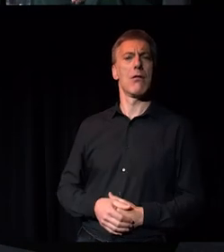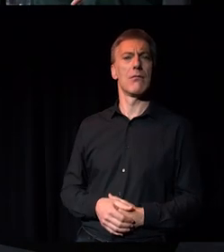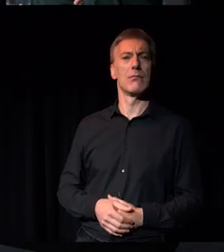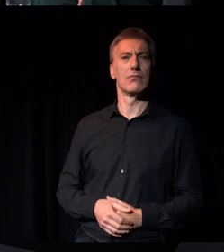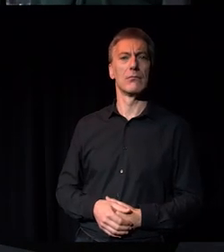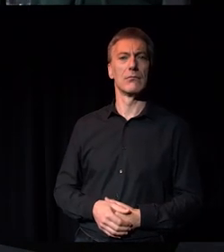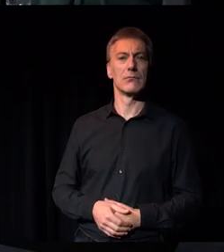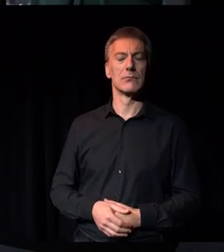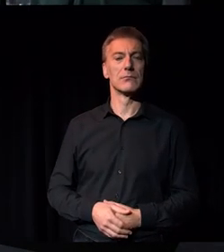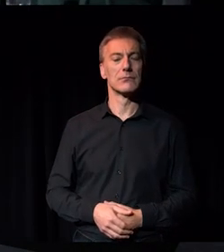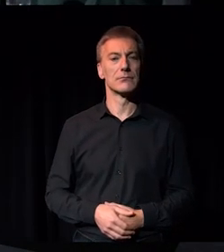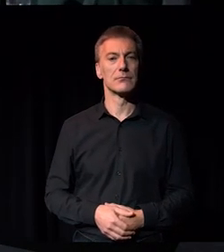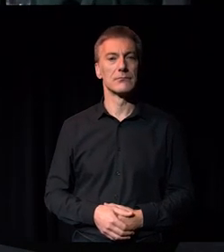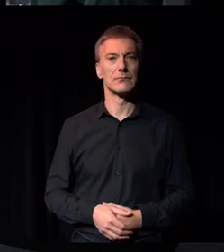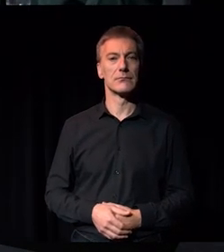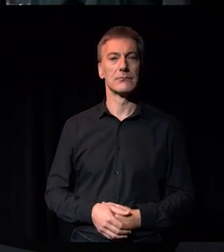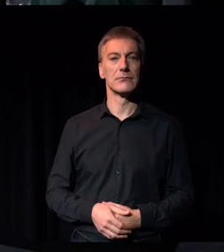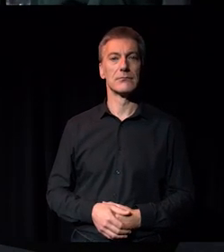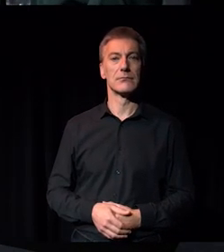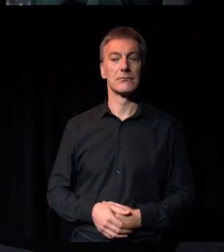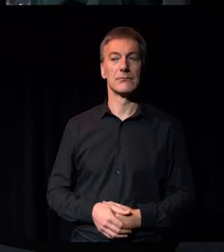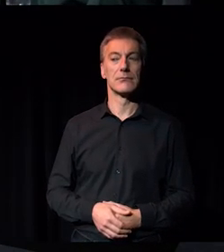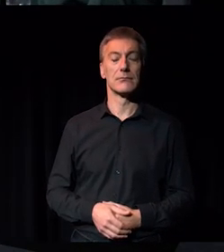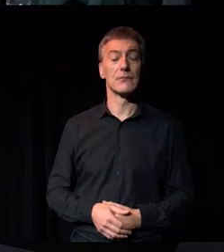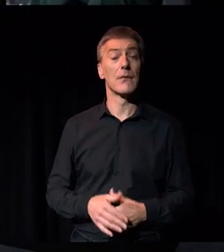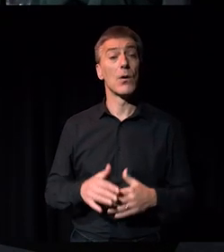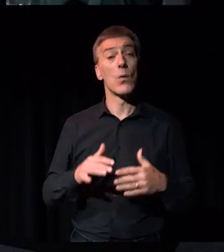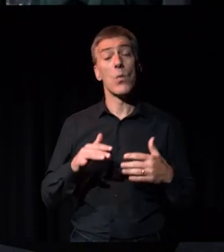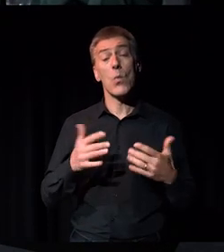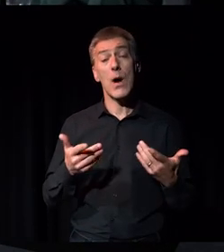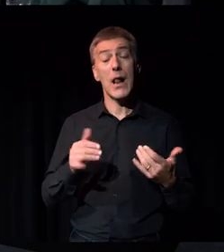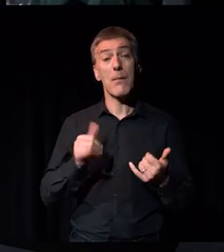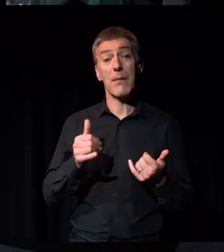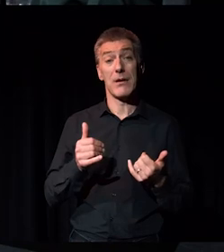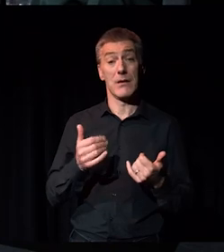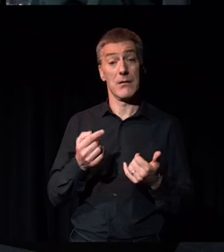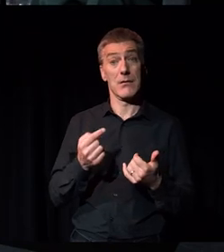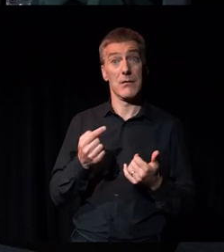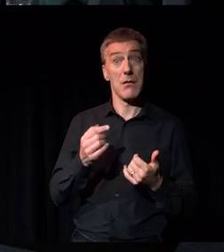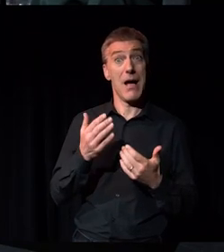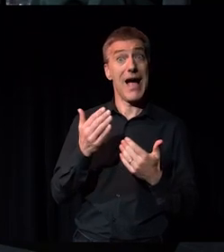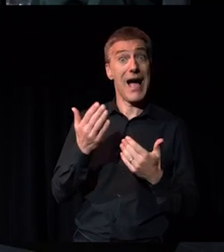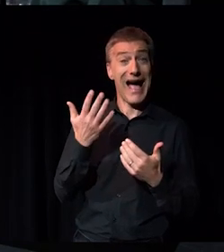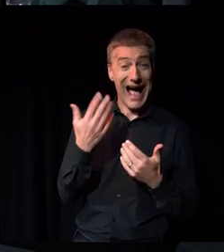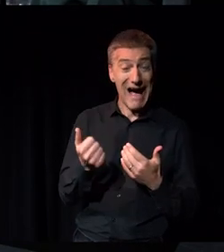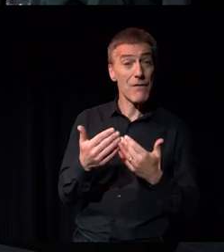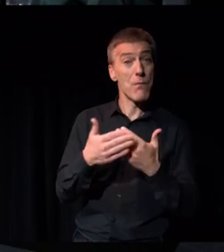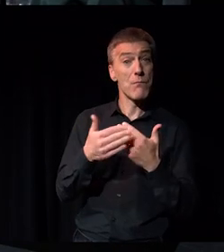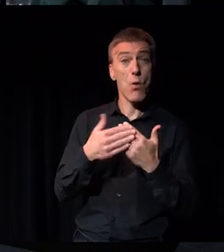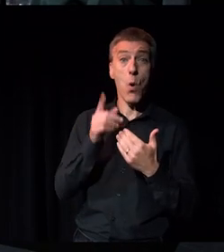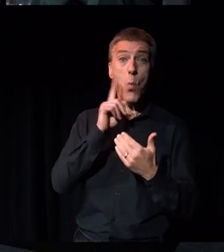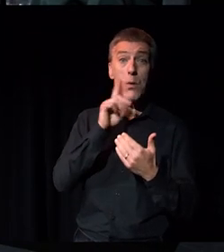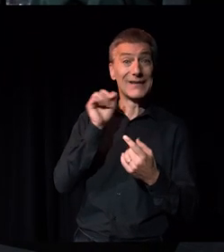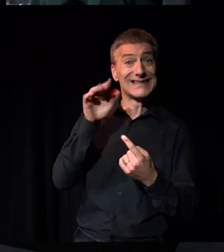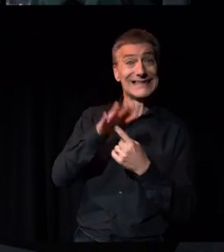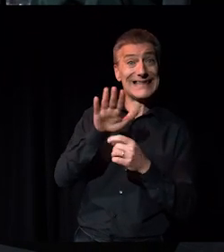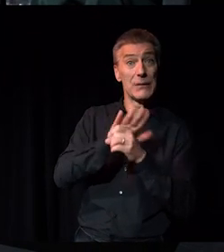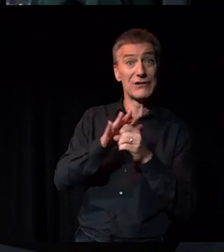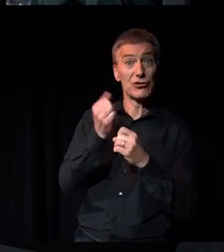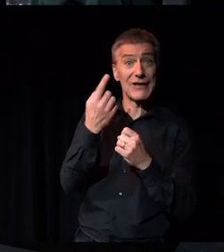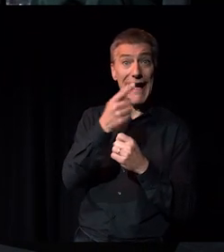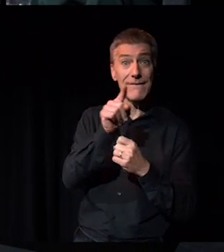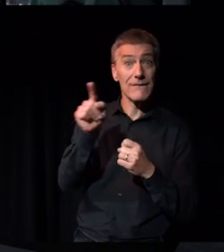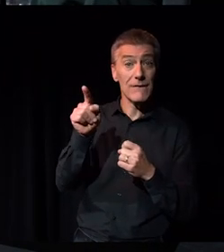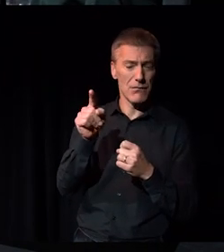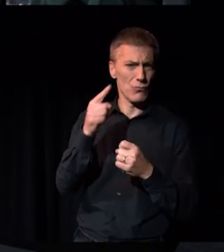Well, I suppose the thing is, is that maybe there are more women in senior positions than we think there are. And certainly when I was speaking to all the MPOs